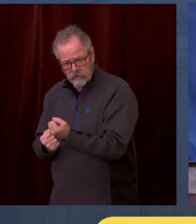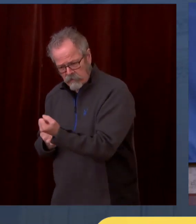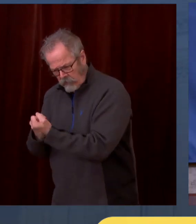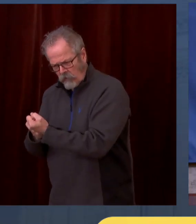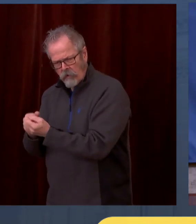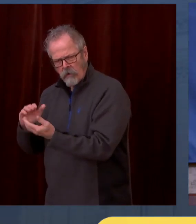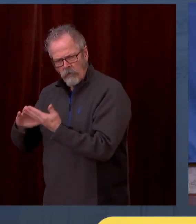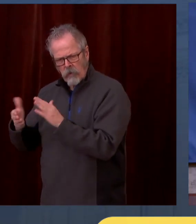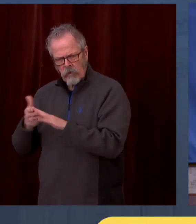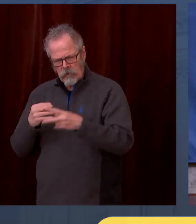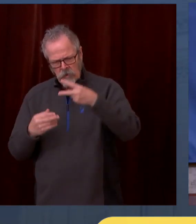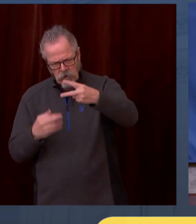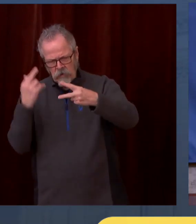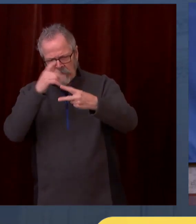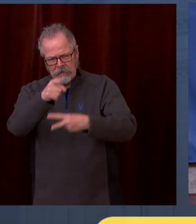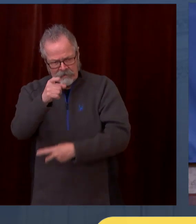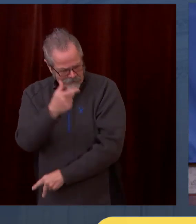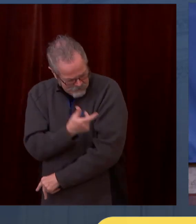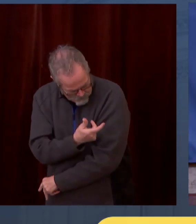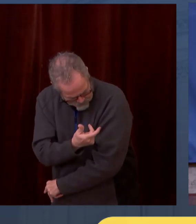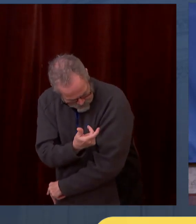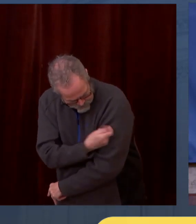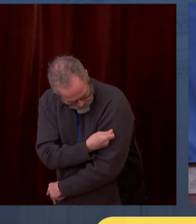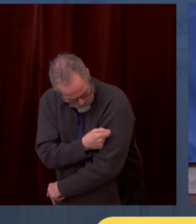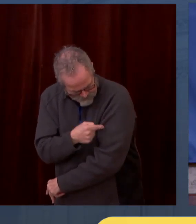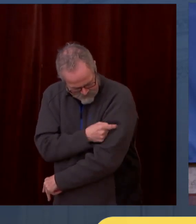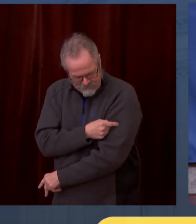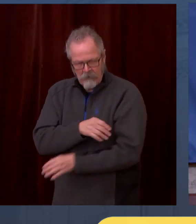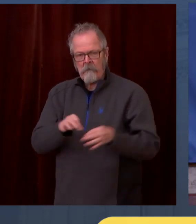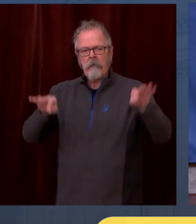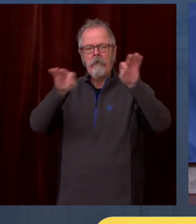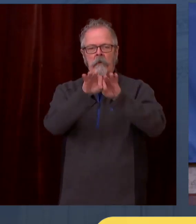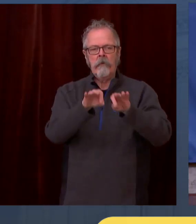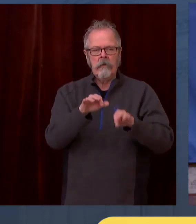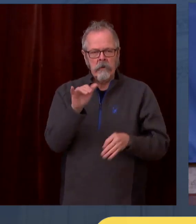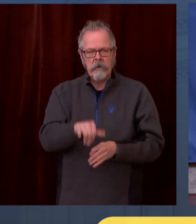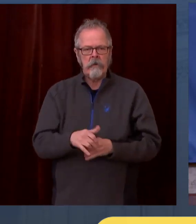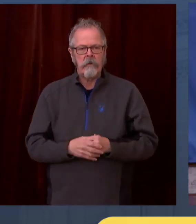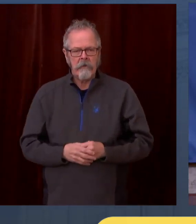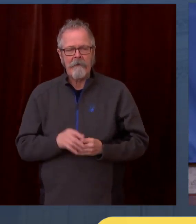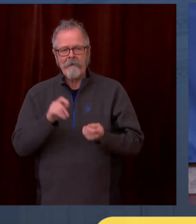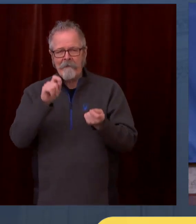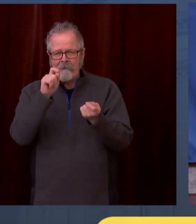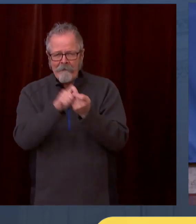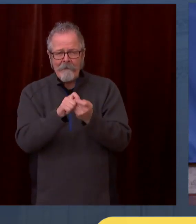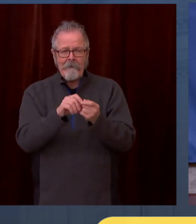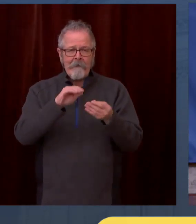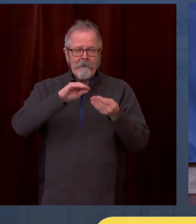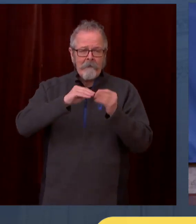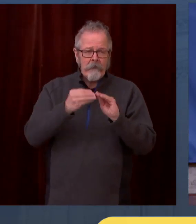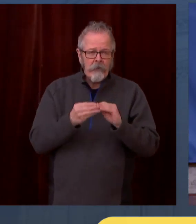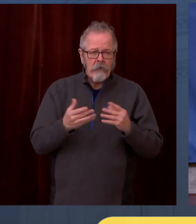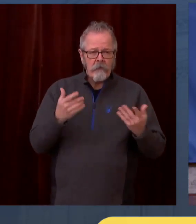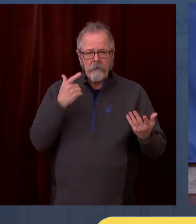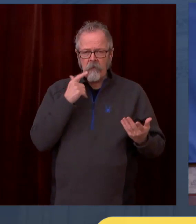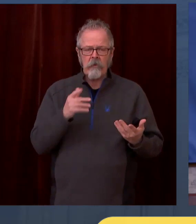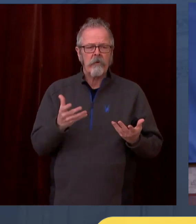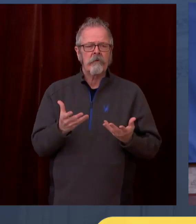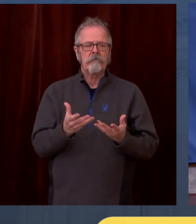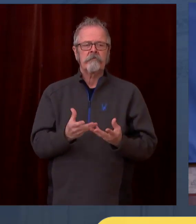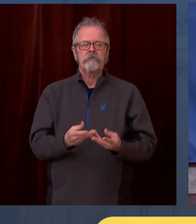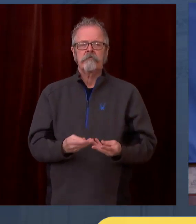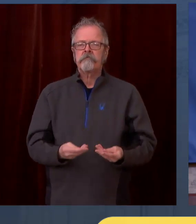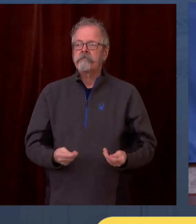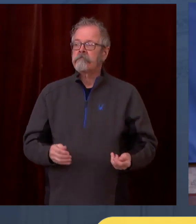somebody gets this vaccine, we get closer to it. Now, what I think we are going to experience and I think are already